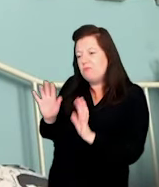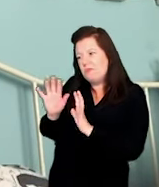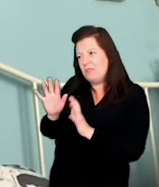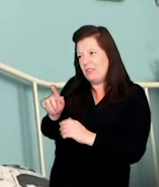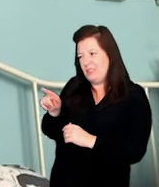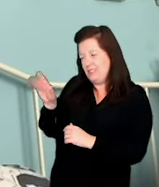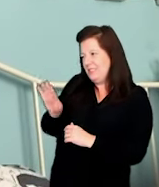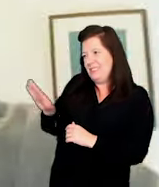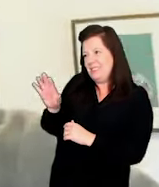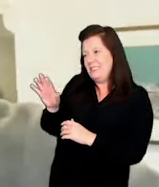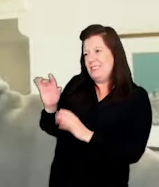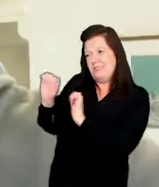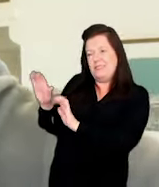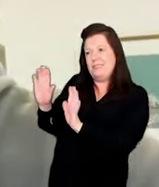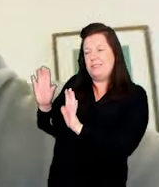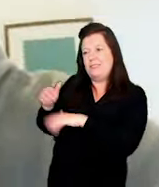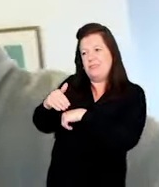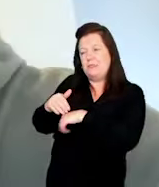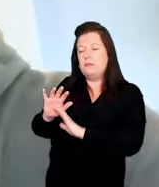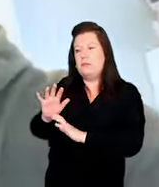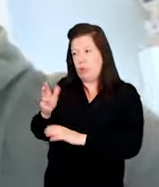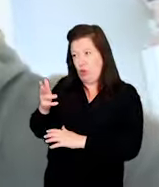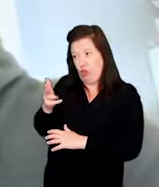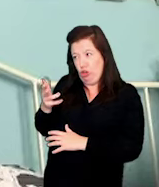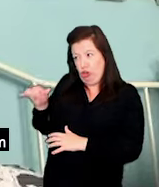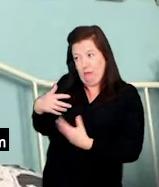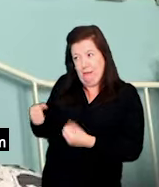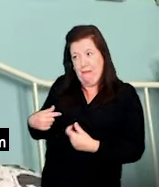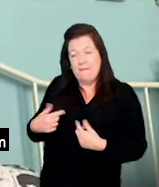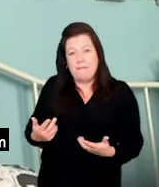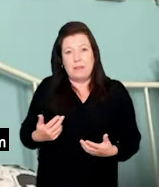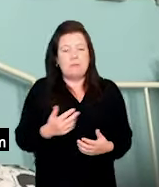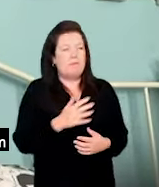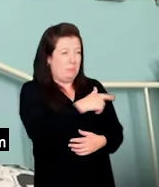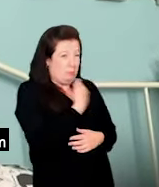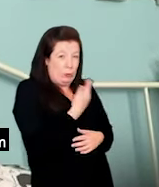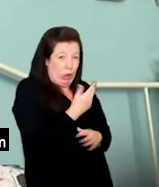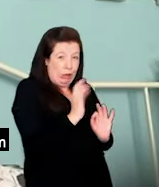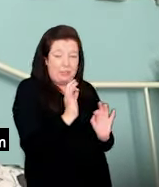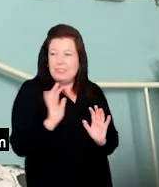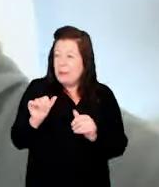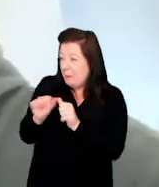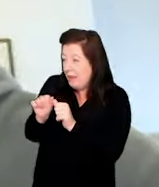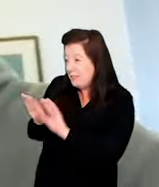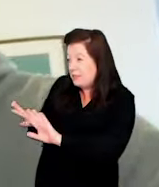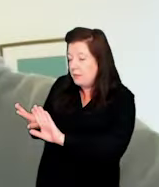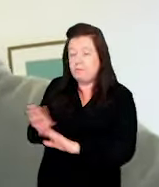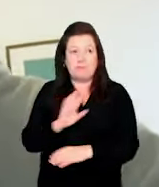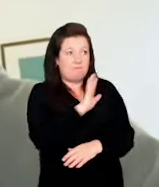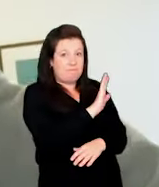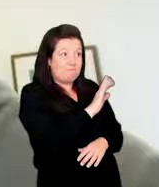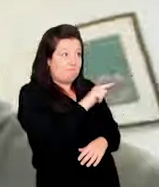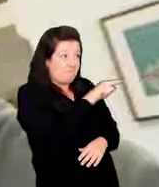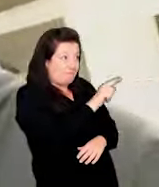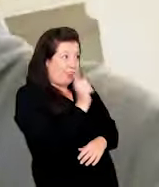he's got a gun. No, he hasn't. I don't know. I think you should stay away from him. Like you said,